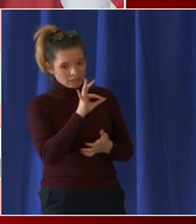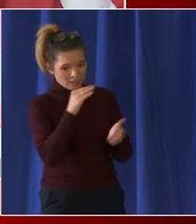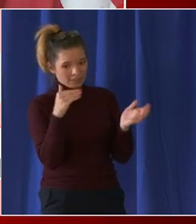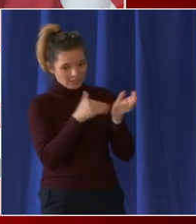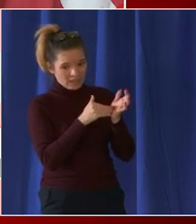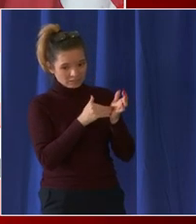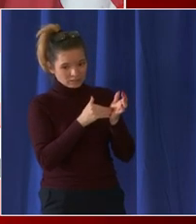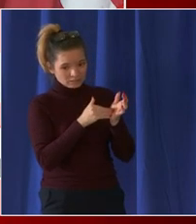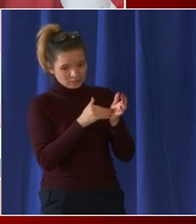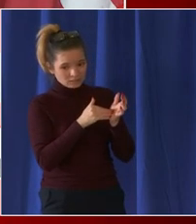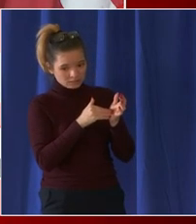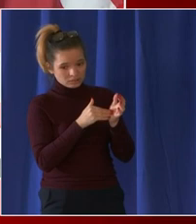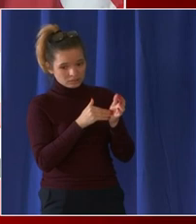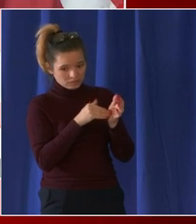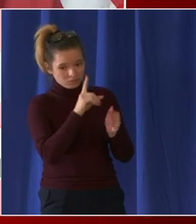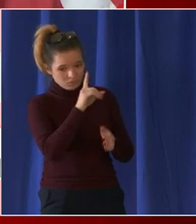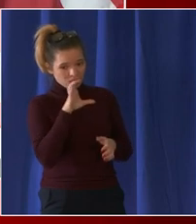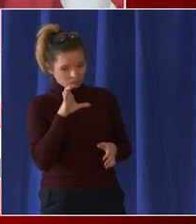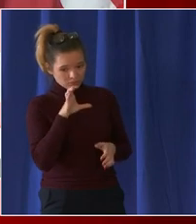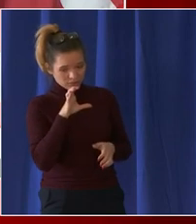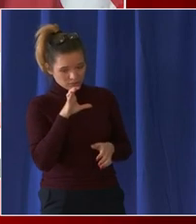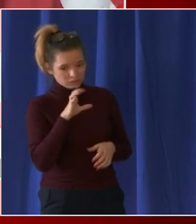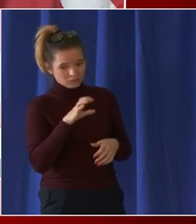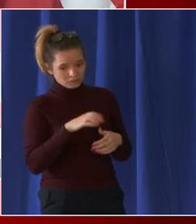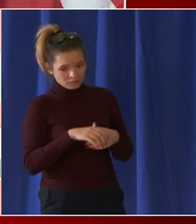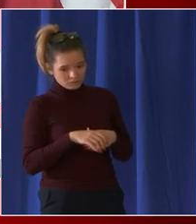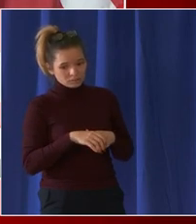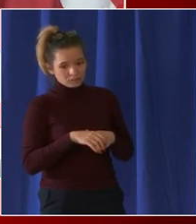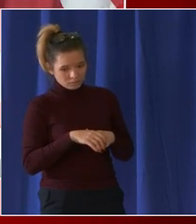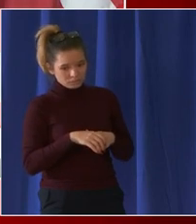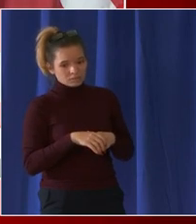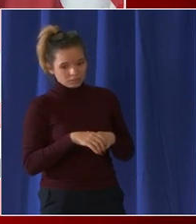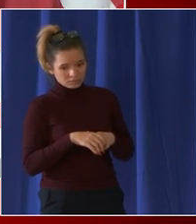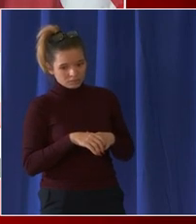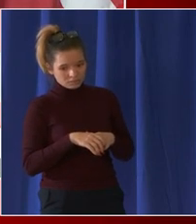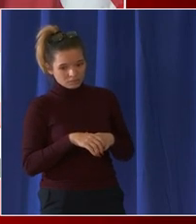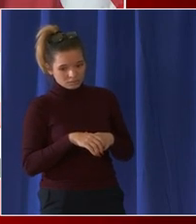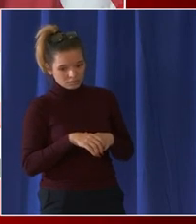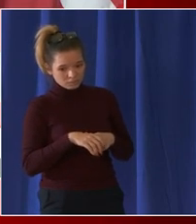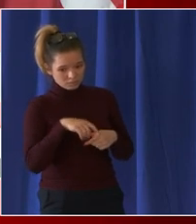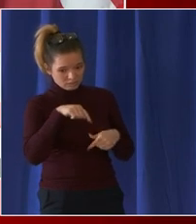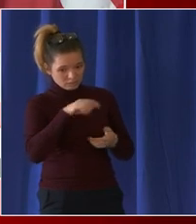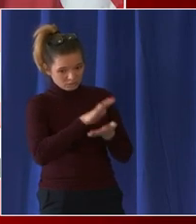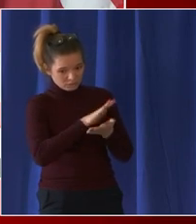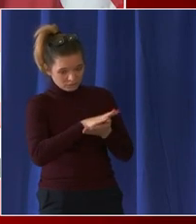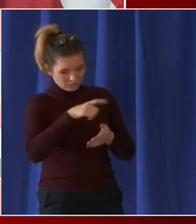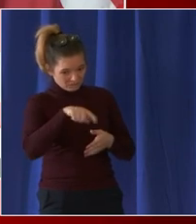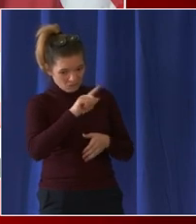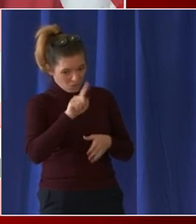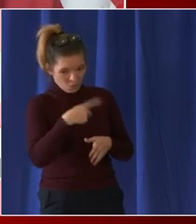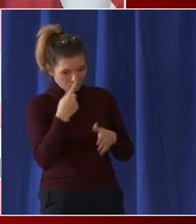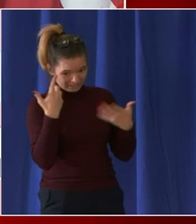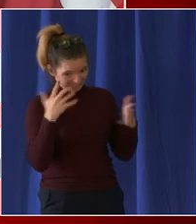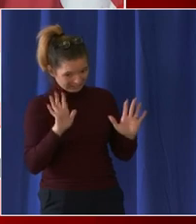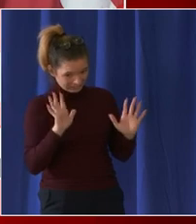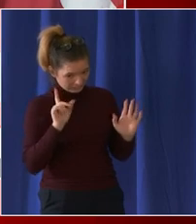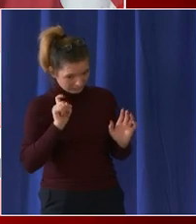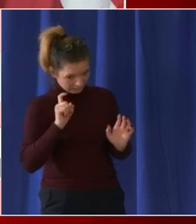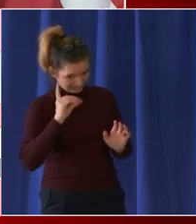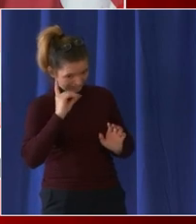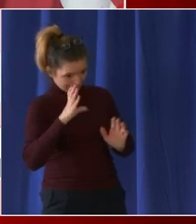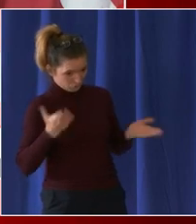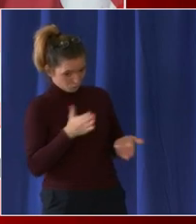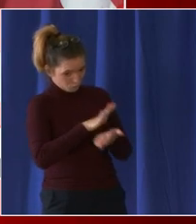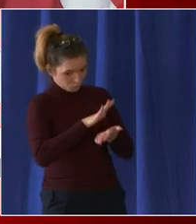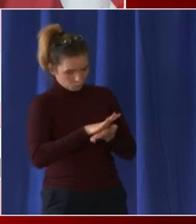are those for traditional dc public schools schools only yes and i've actually asked our team to see